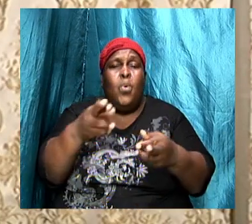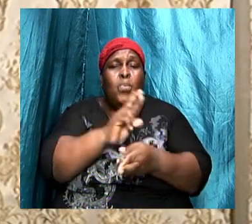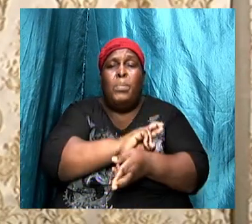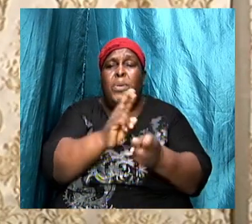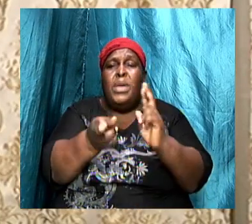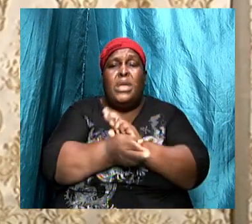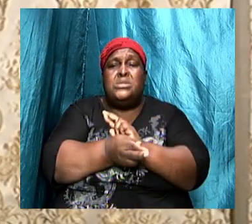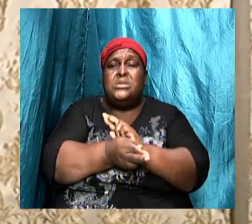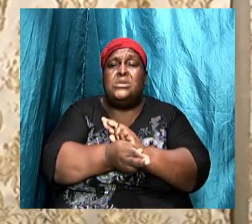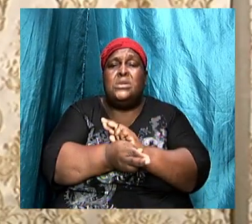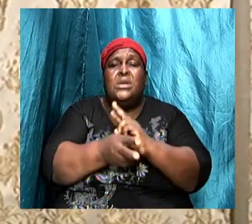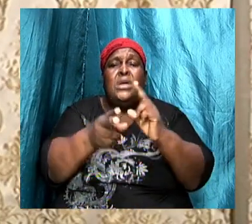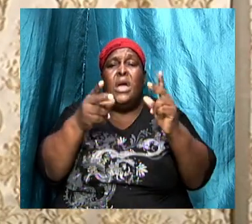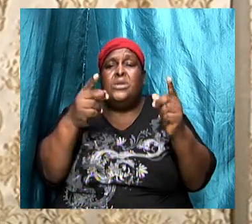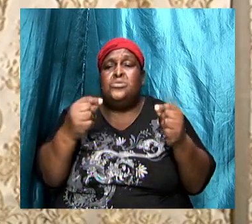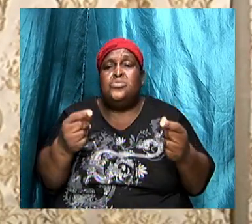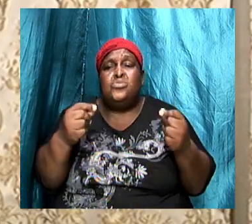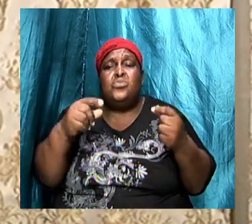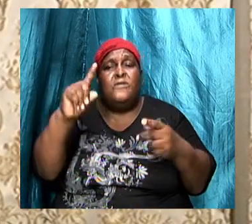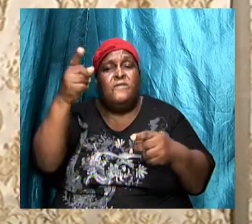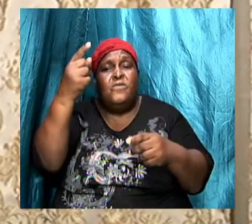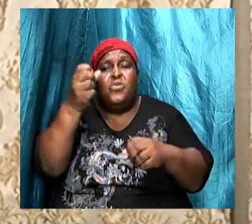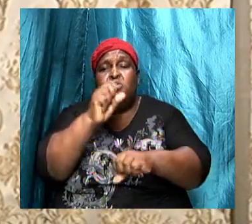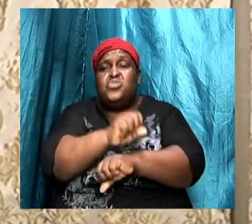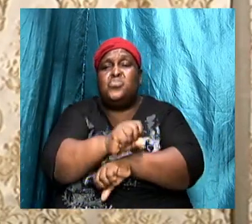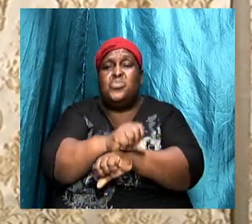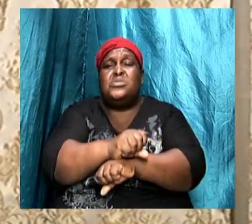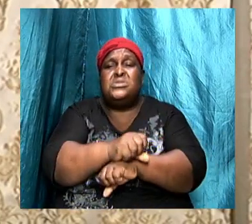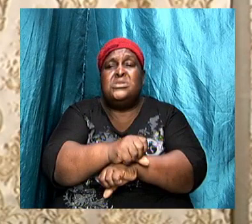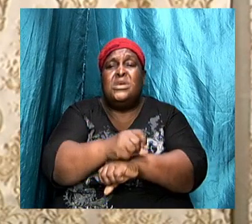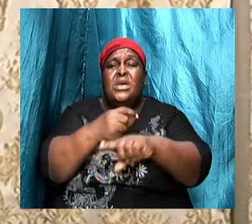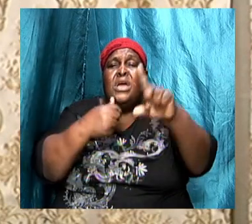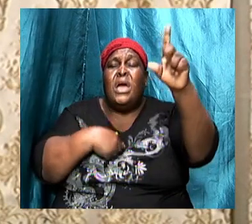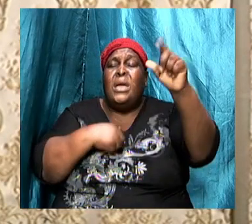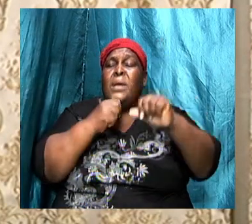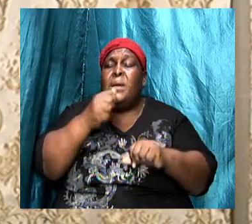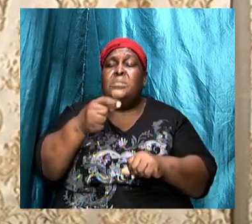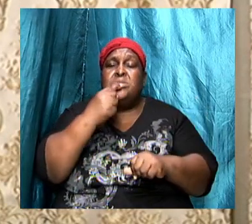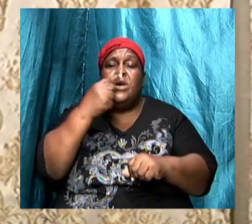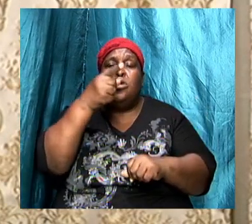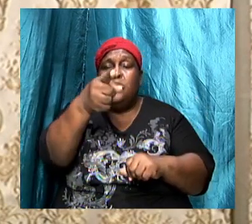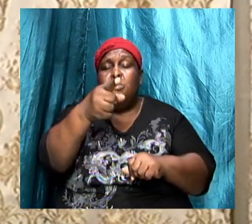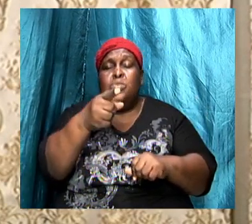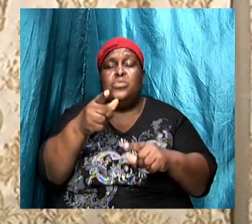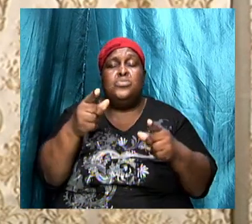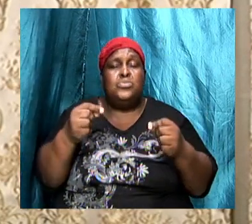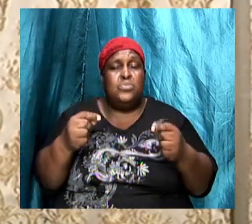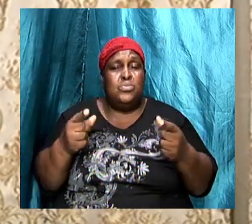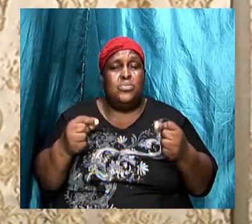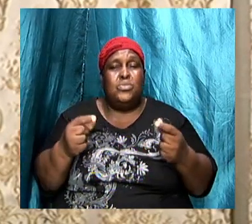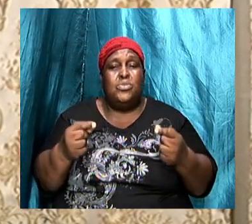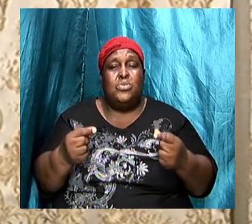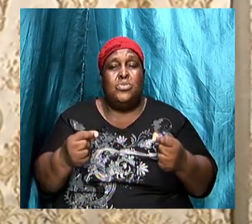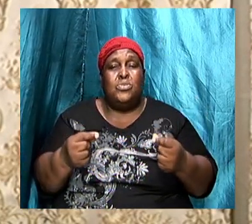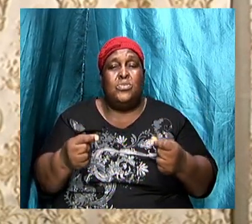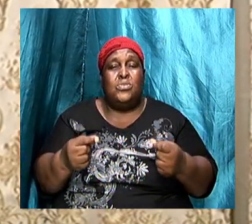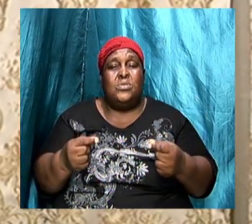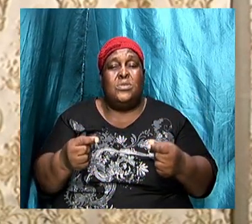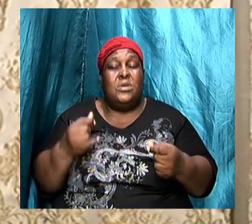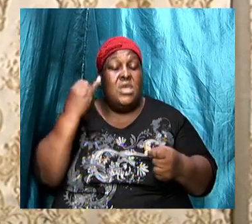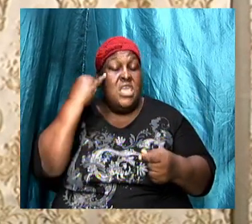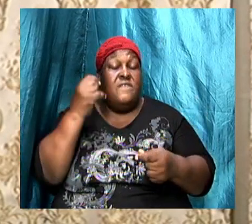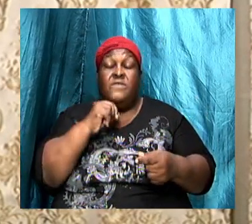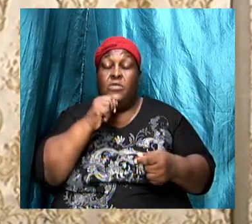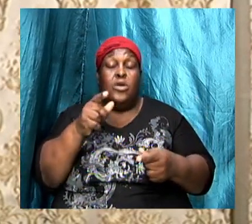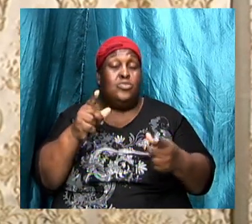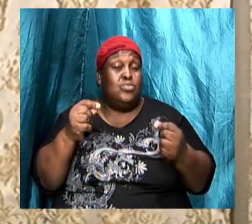go back and do the first work as I am telling you to do Jesus talking he said if you don't do that